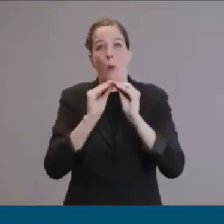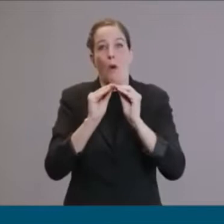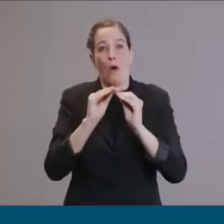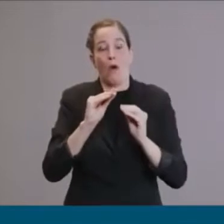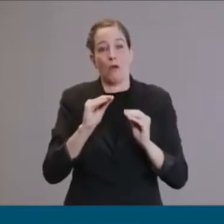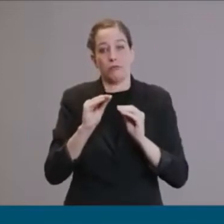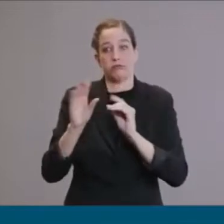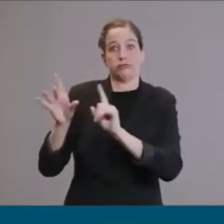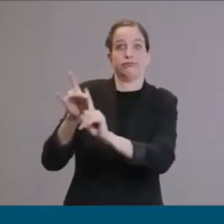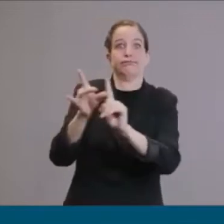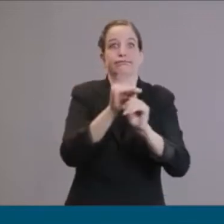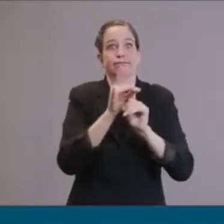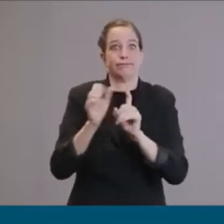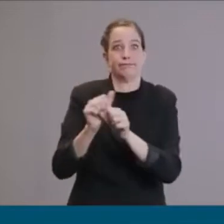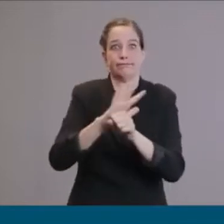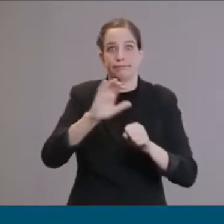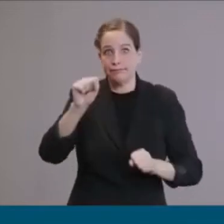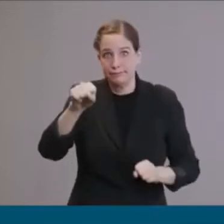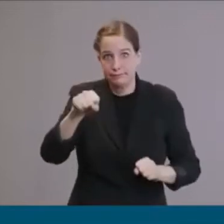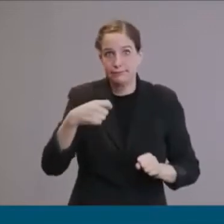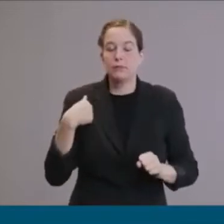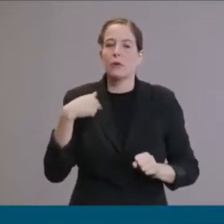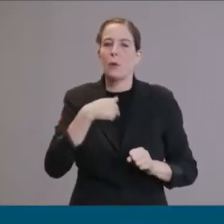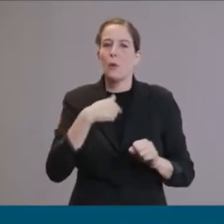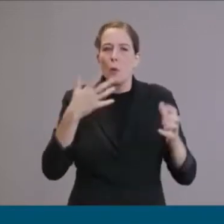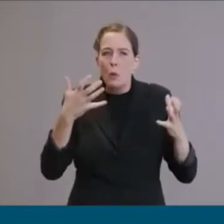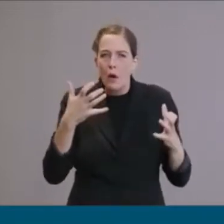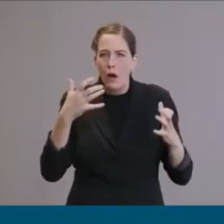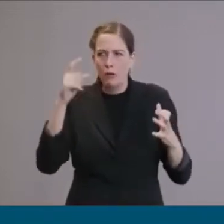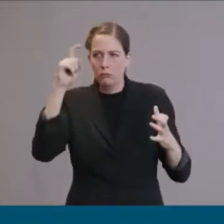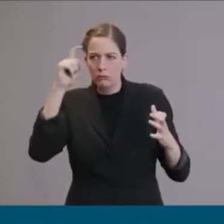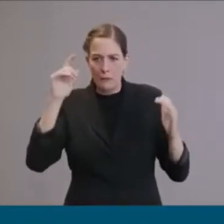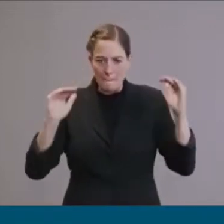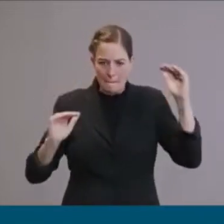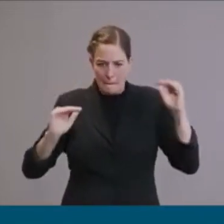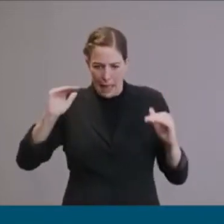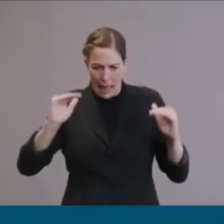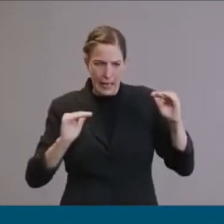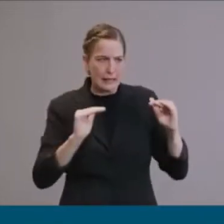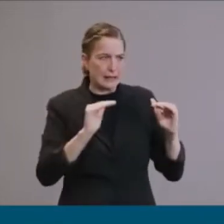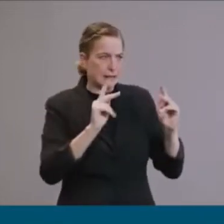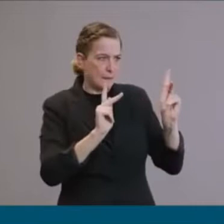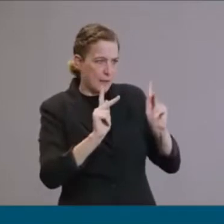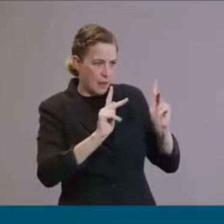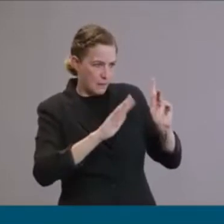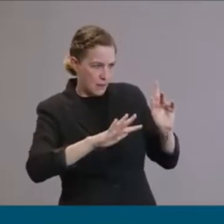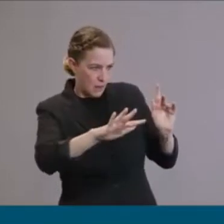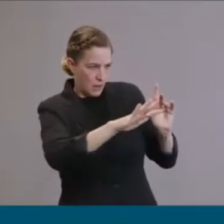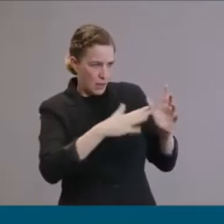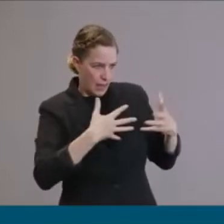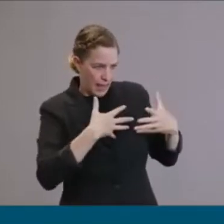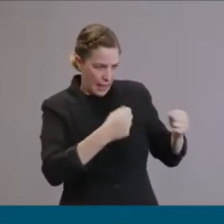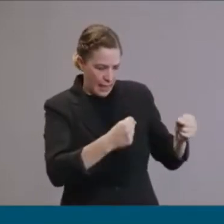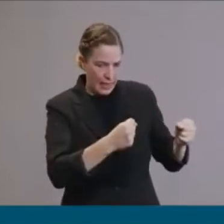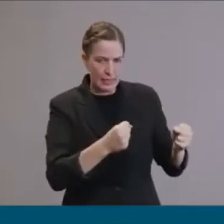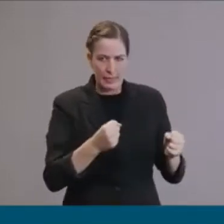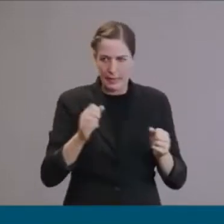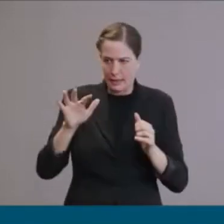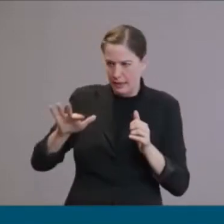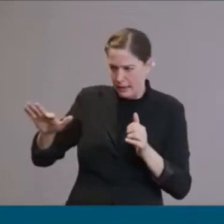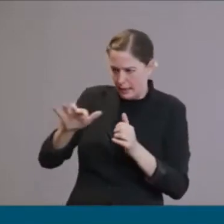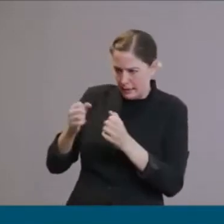will balance public health with public safety and we'll increase our testing and our contact tracing.